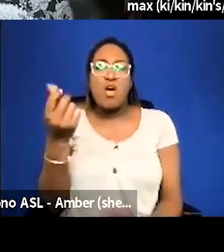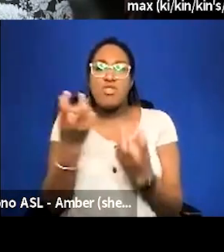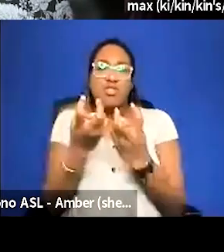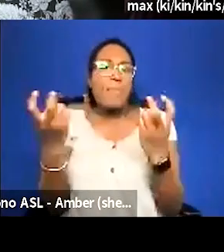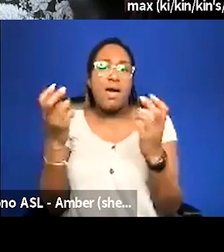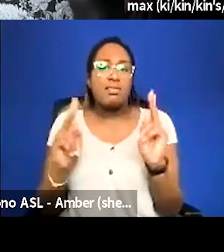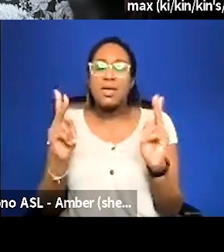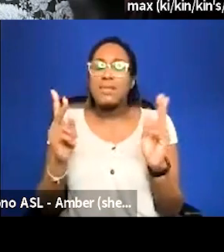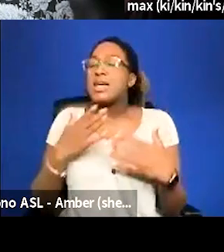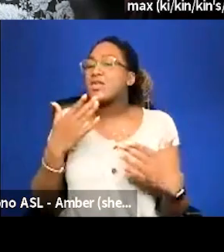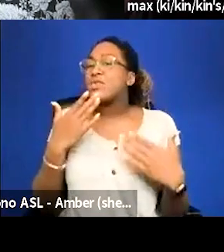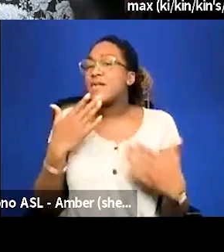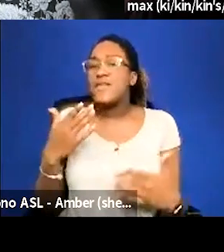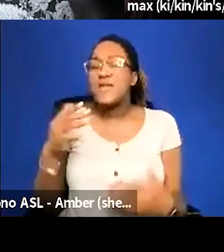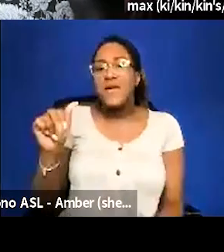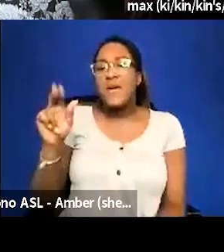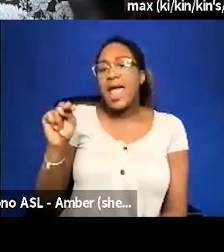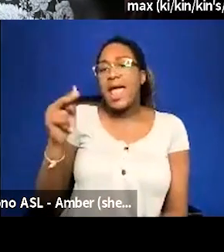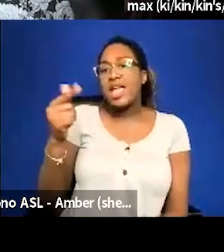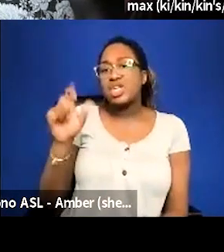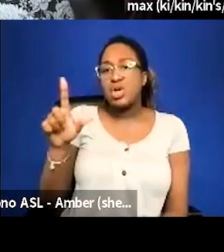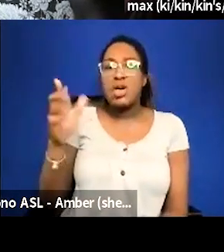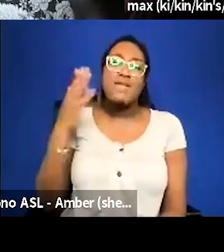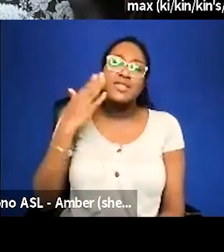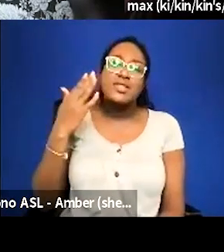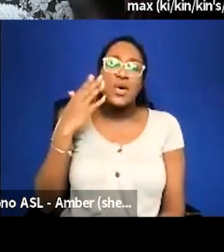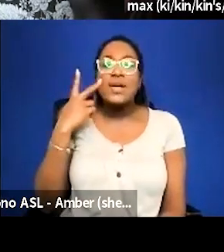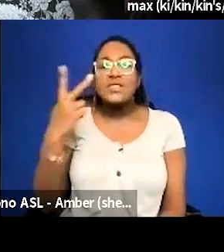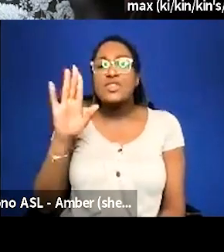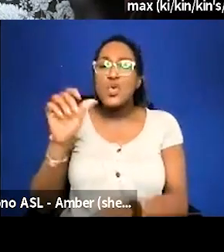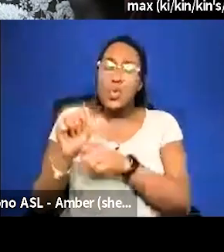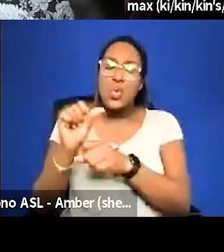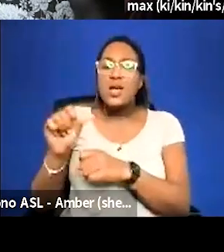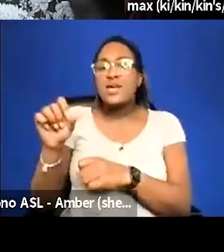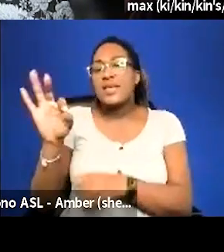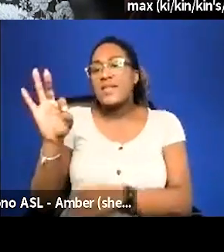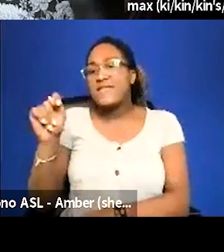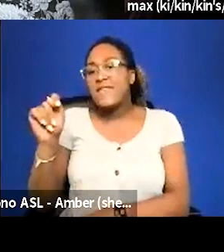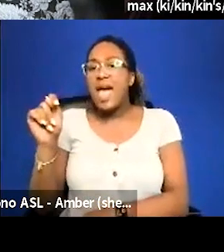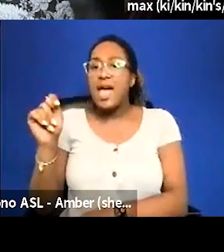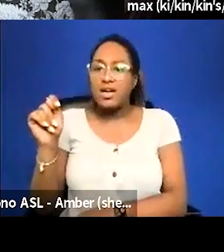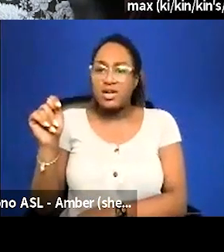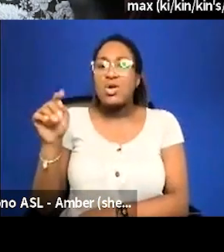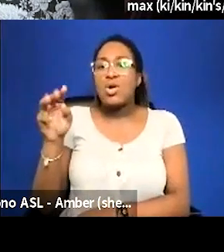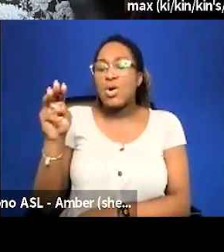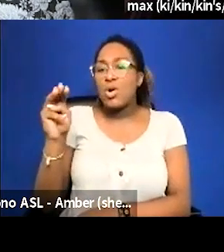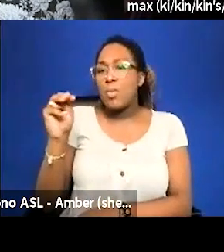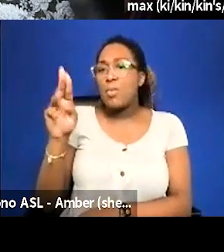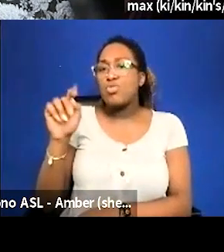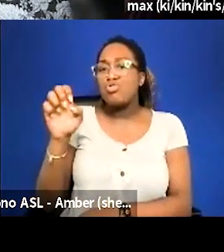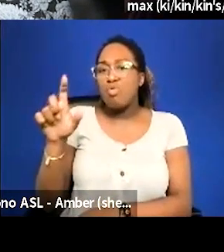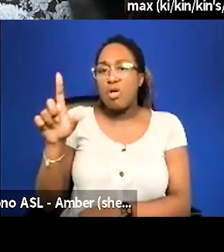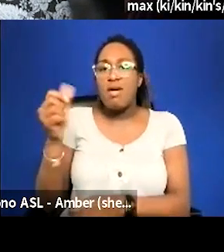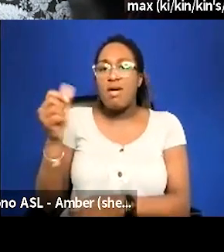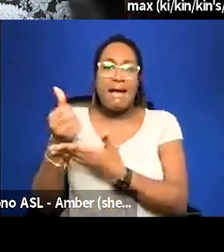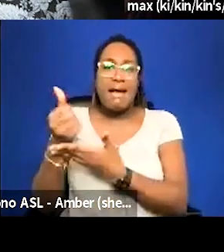and angel i've seen your work around i know you've been doing the fat mutual aid stuff and you know i i haven't been part